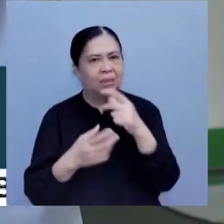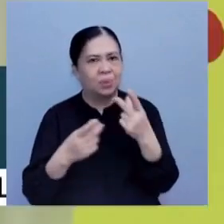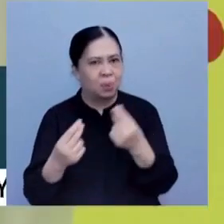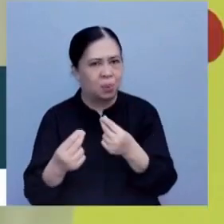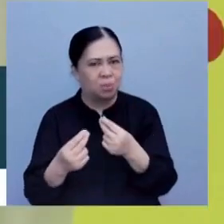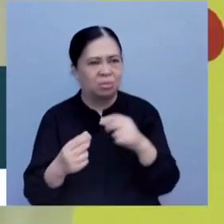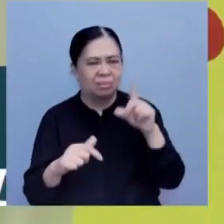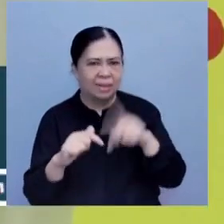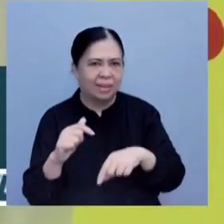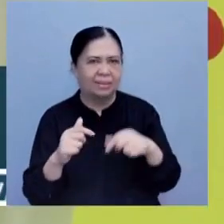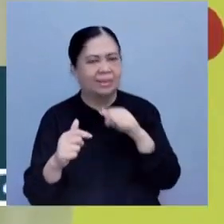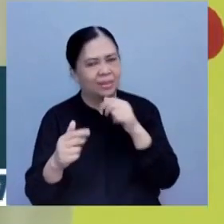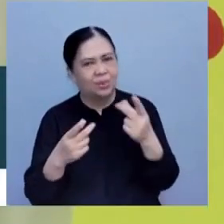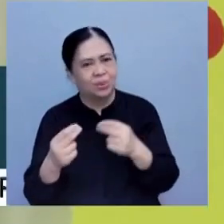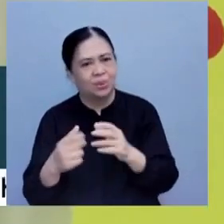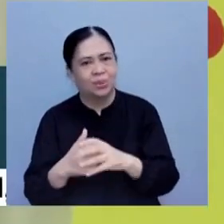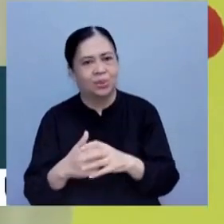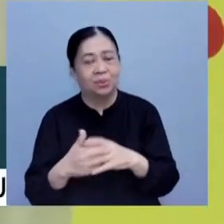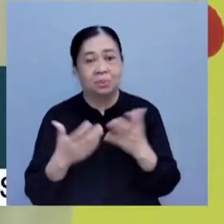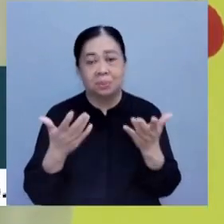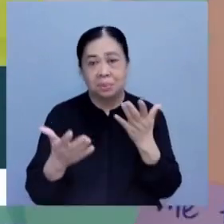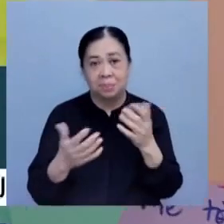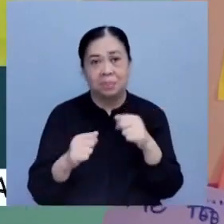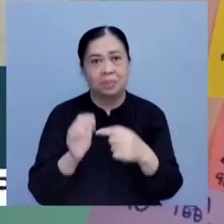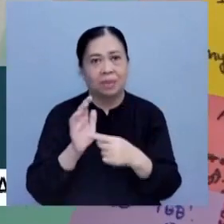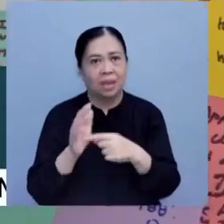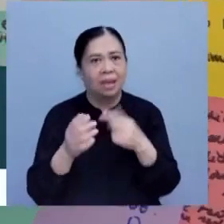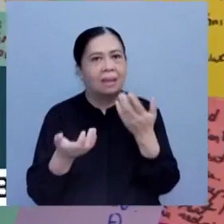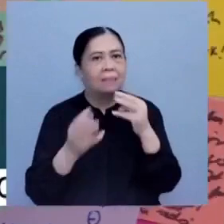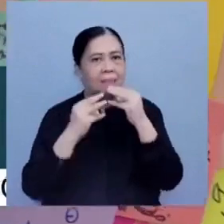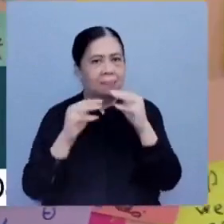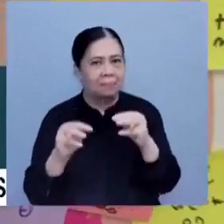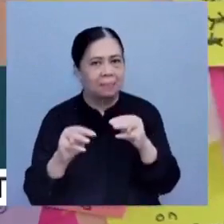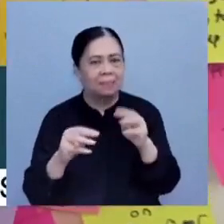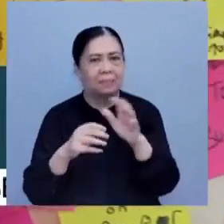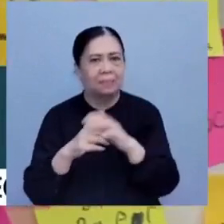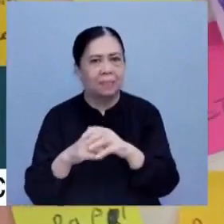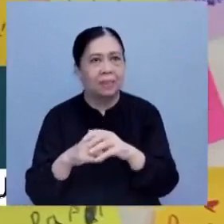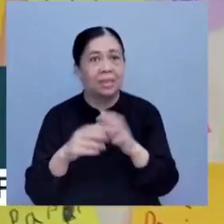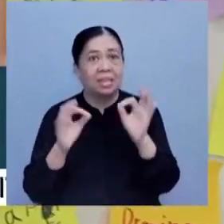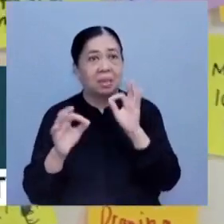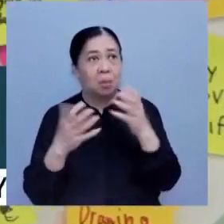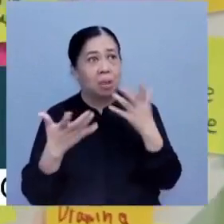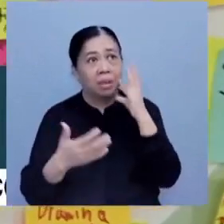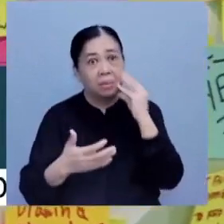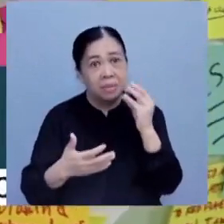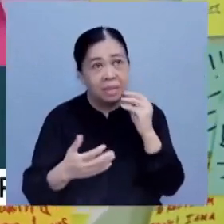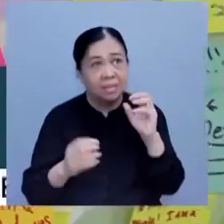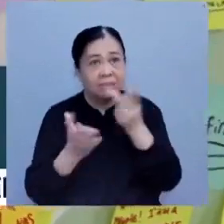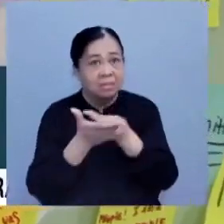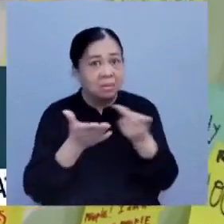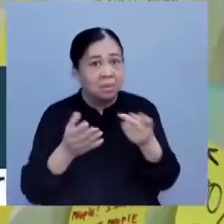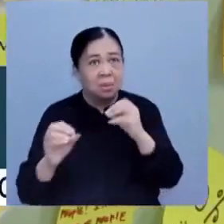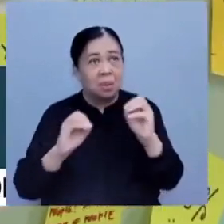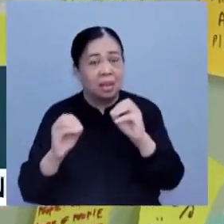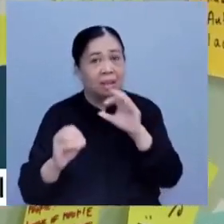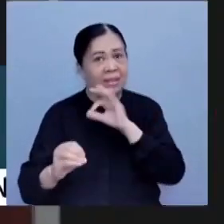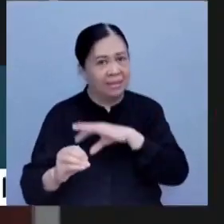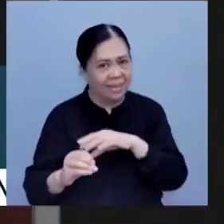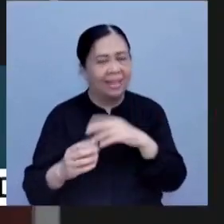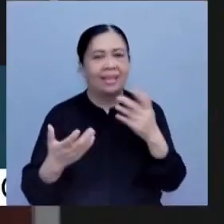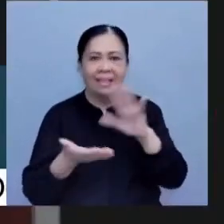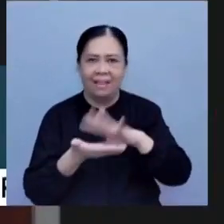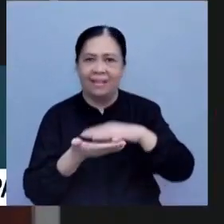that they did. A sign, perhaps, that the subtle message of nothing ventured, nothing gained, even at the risk of failure, is getting through.